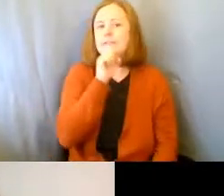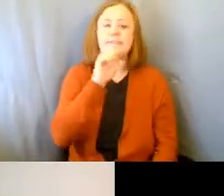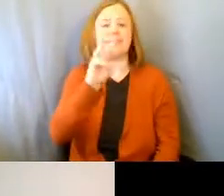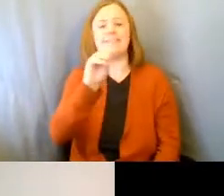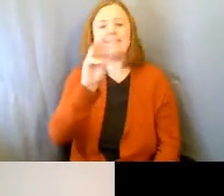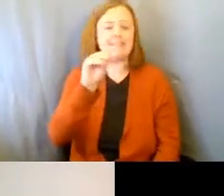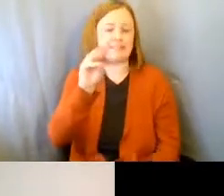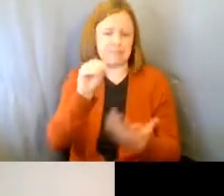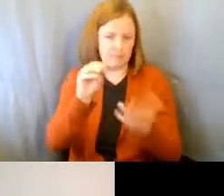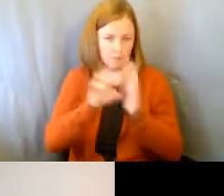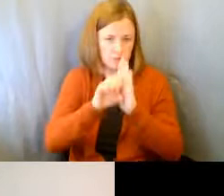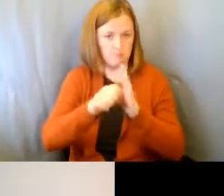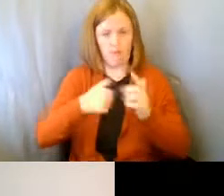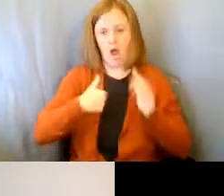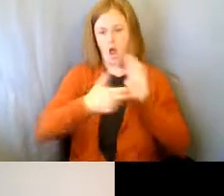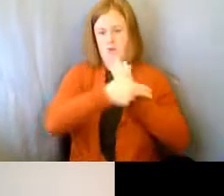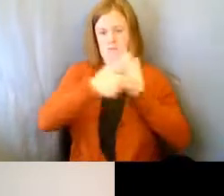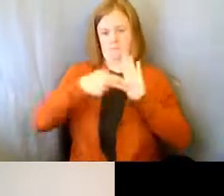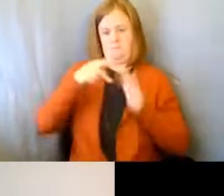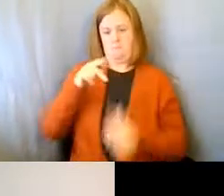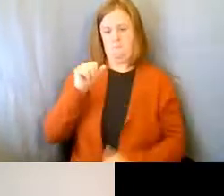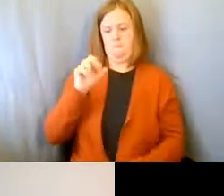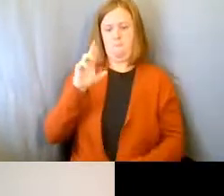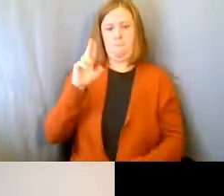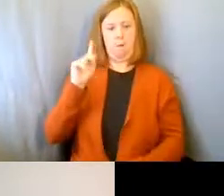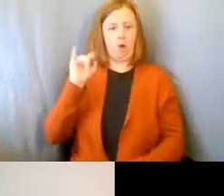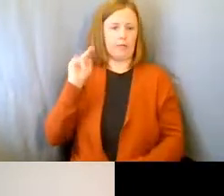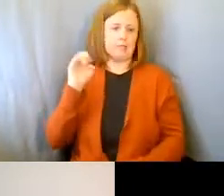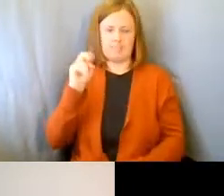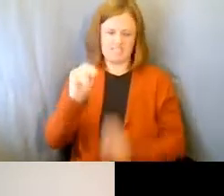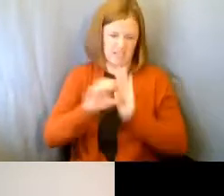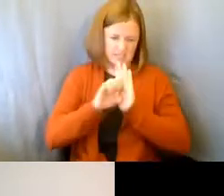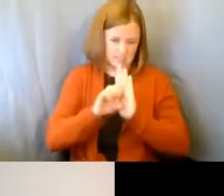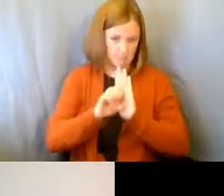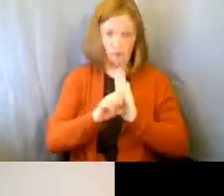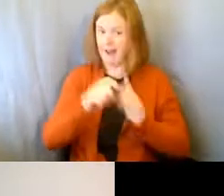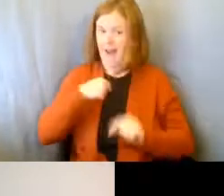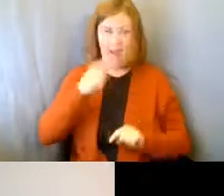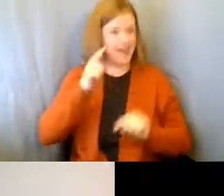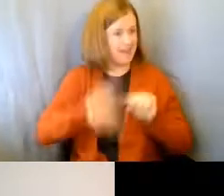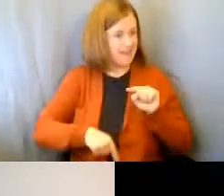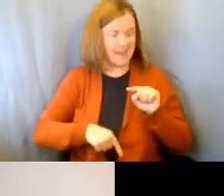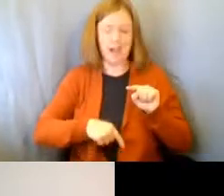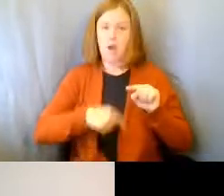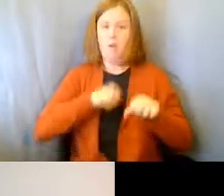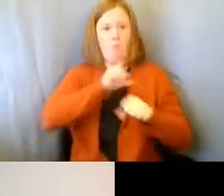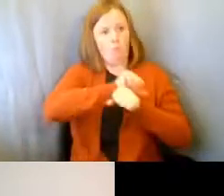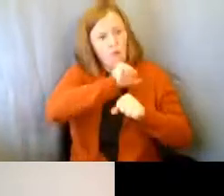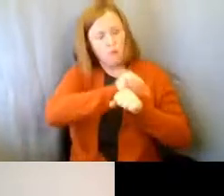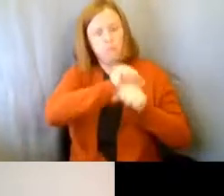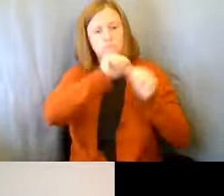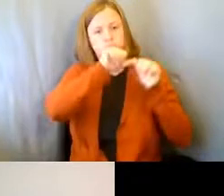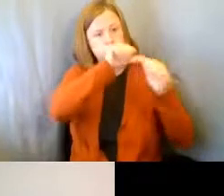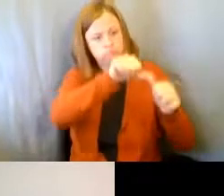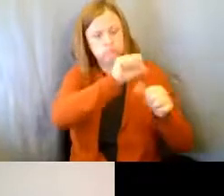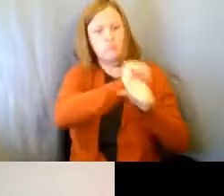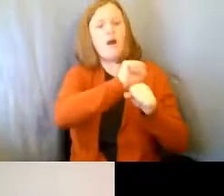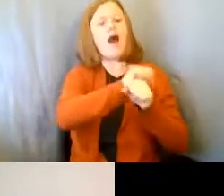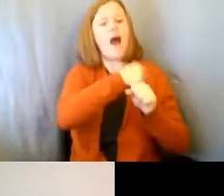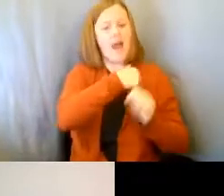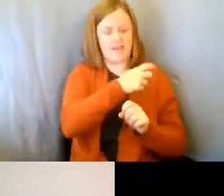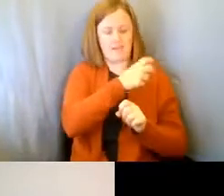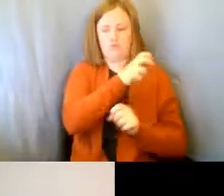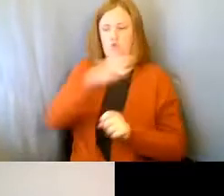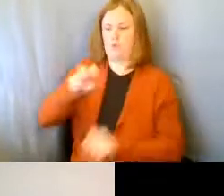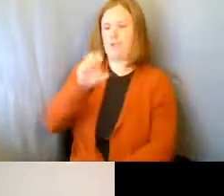I was diagnosed with Parkinson's disease, and I no longer could fulfill my employment needs, I could go